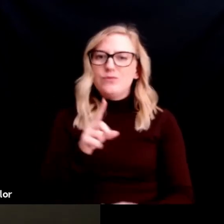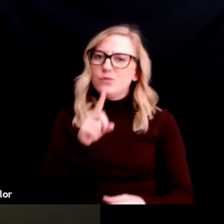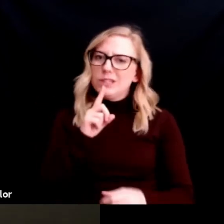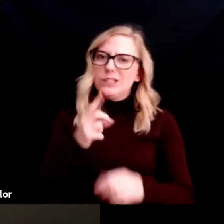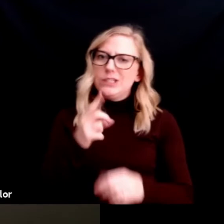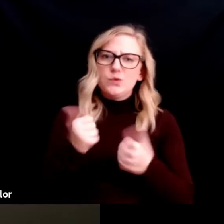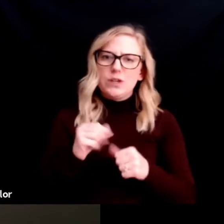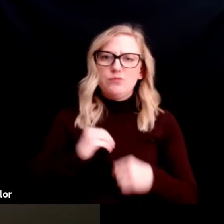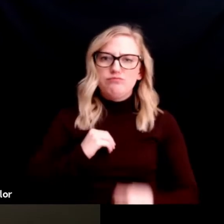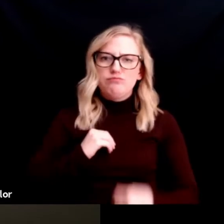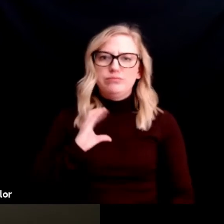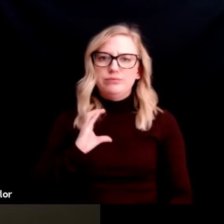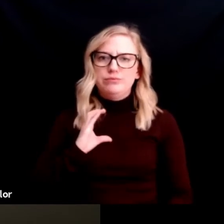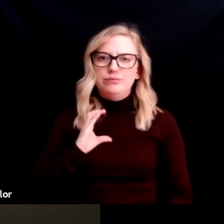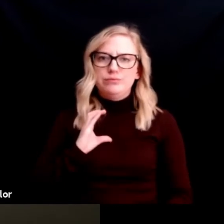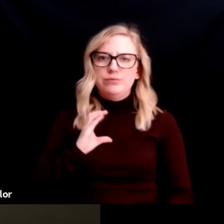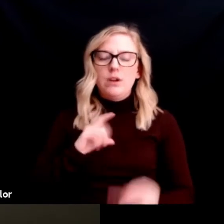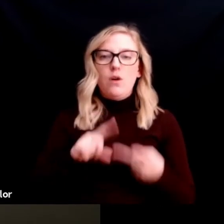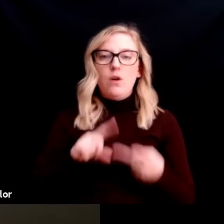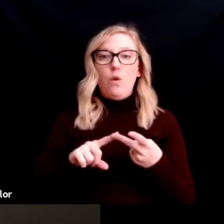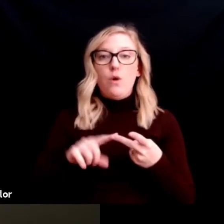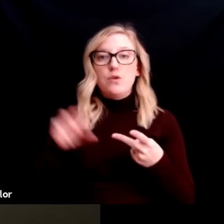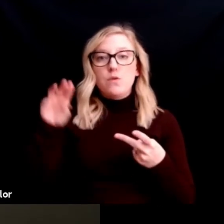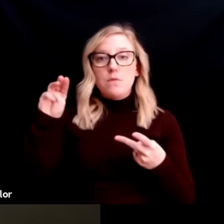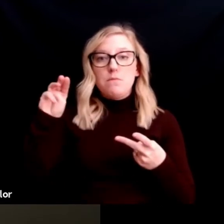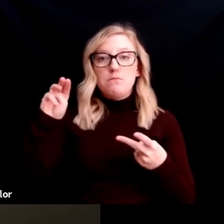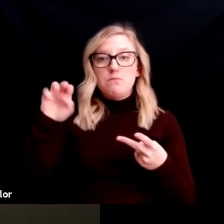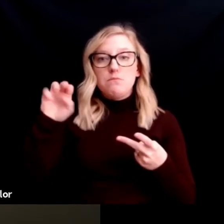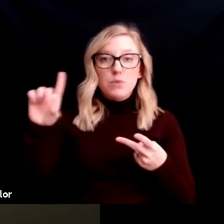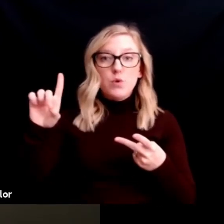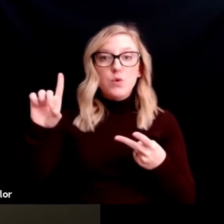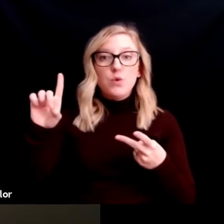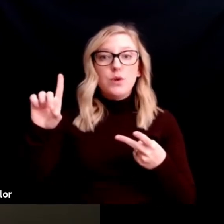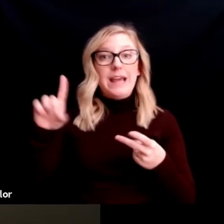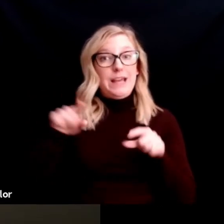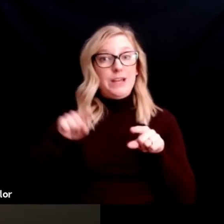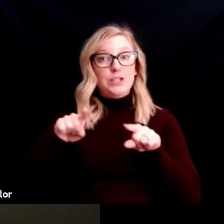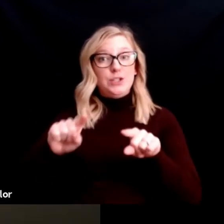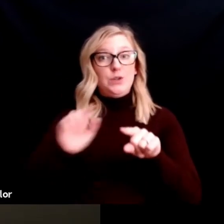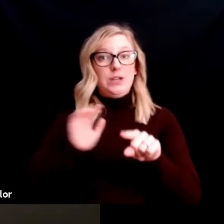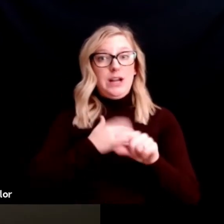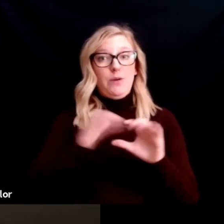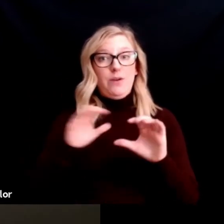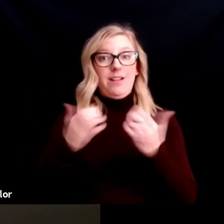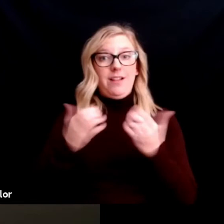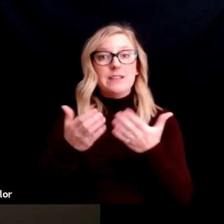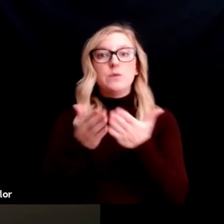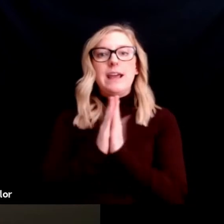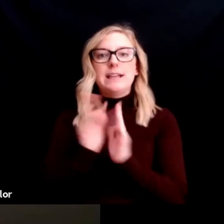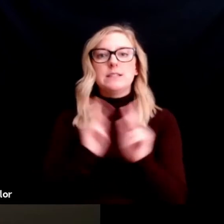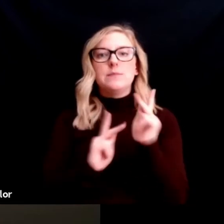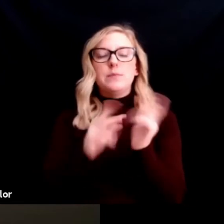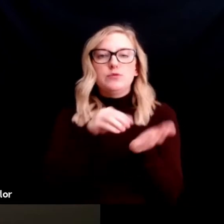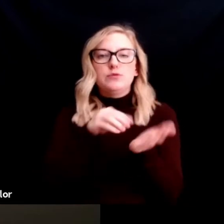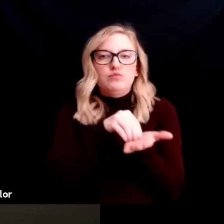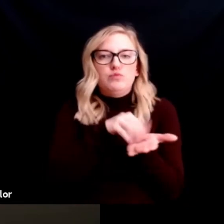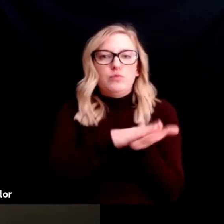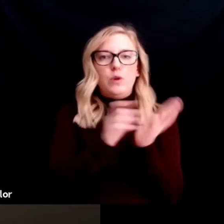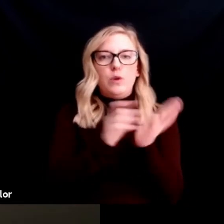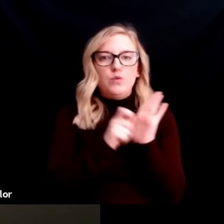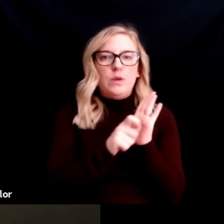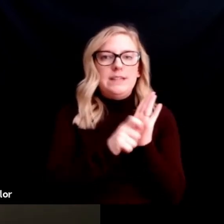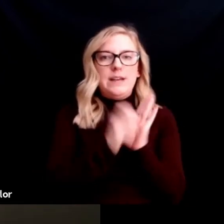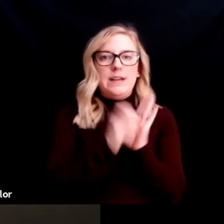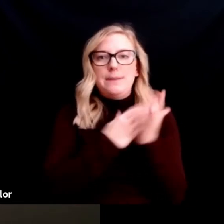and your mood. In our classes, we actually encourage participants to write some affirmations on a post-it note.